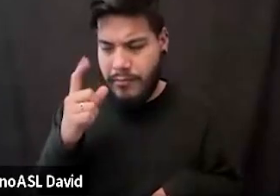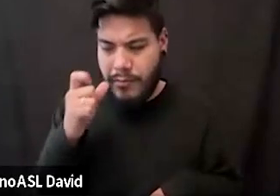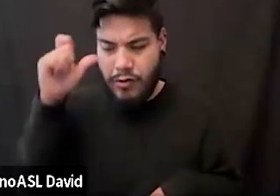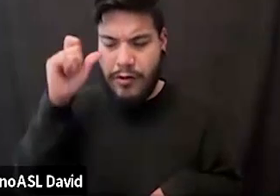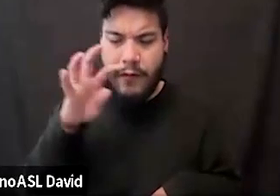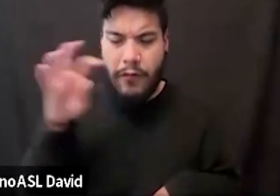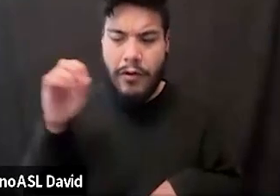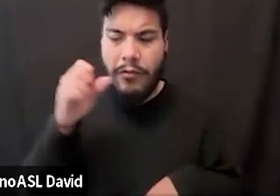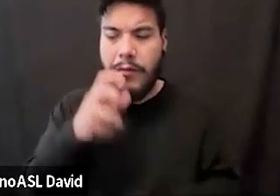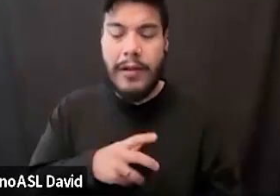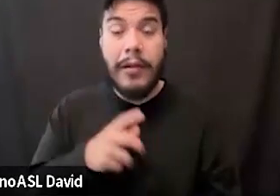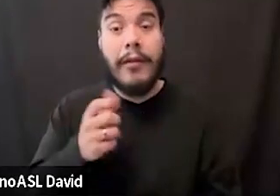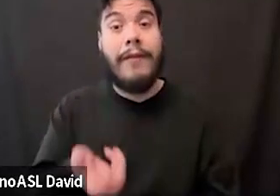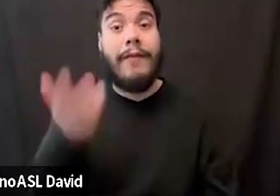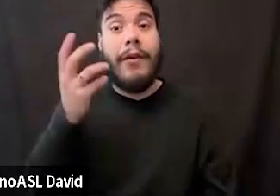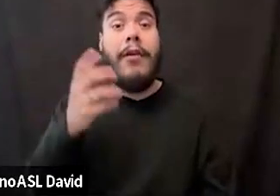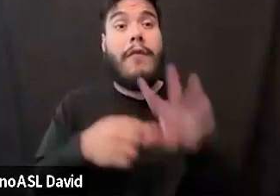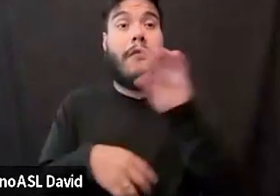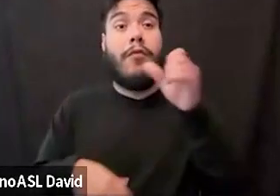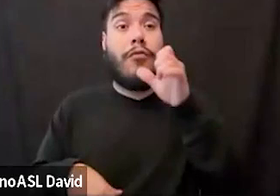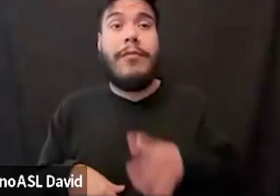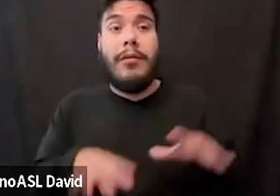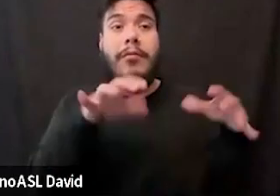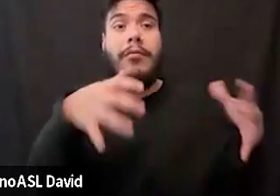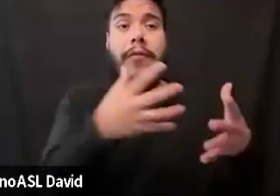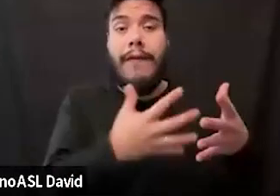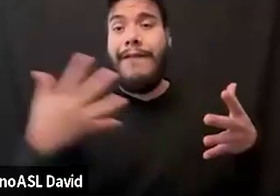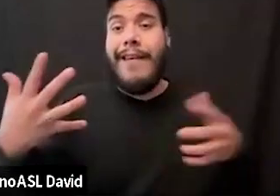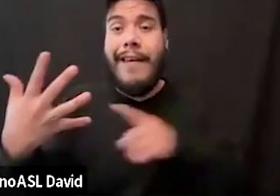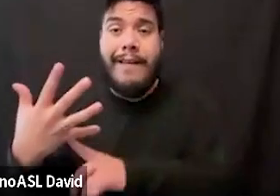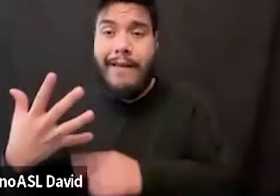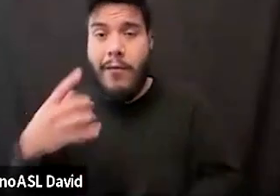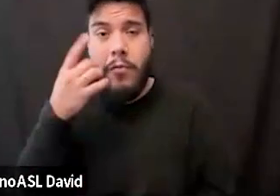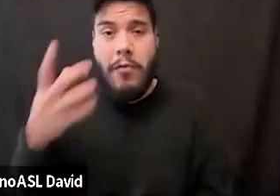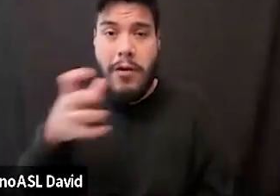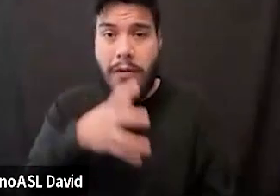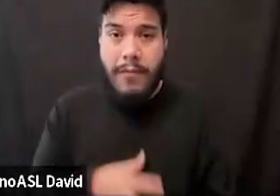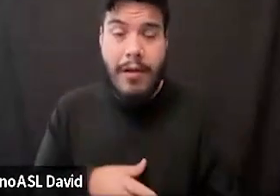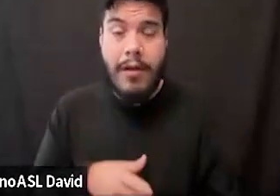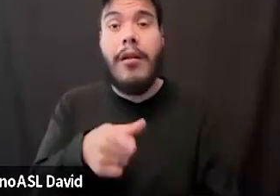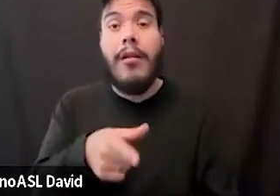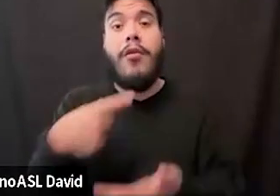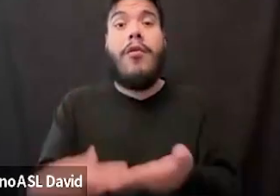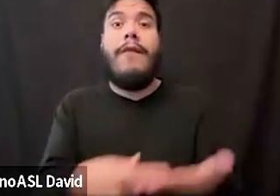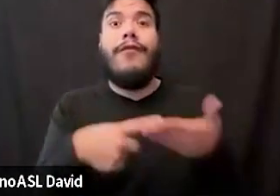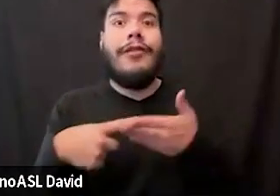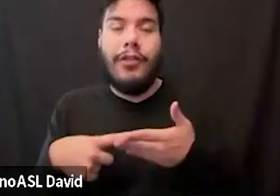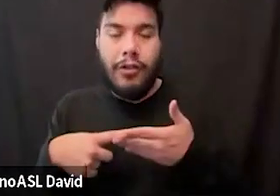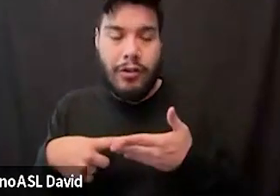five of them are white women. And the part that in that whole conversation that I think